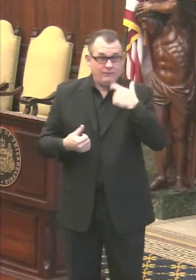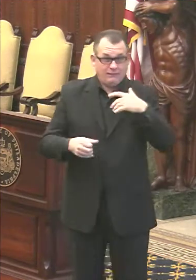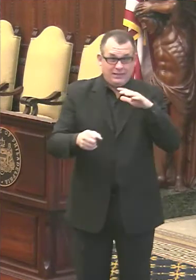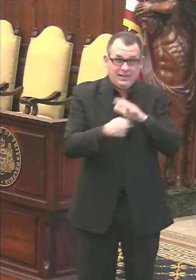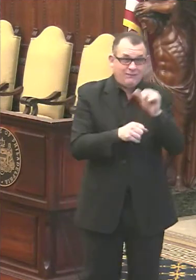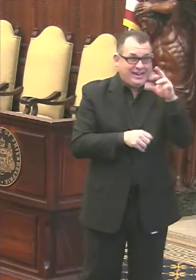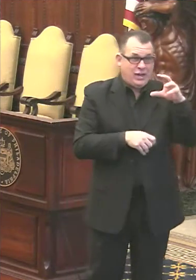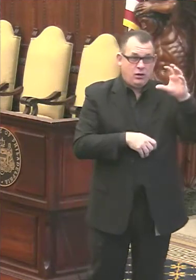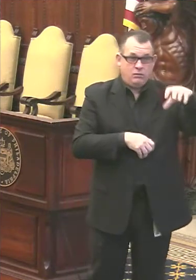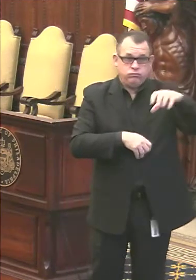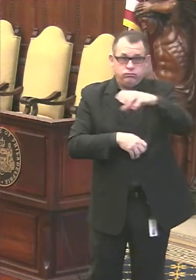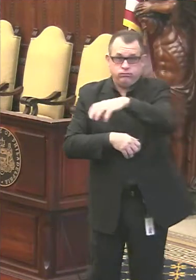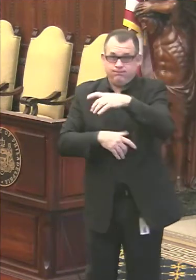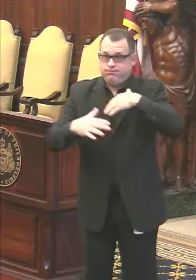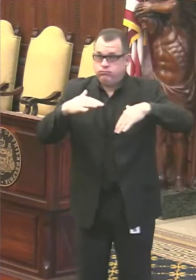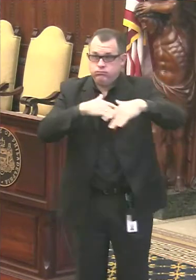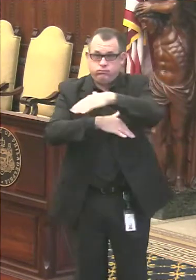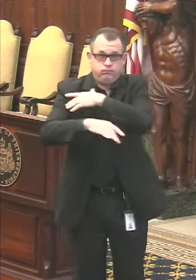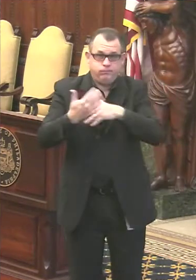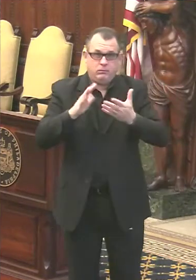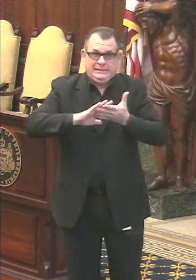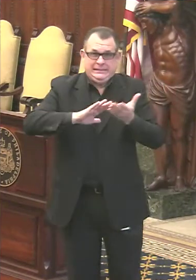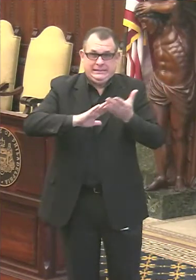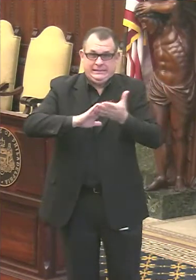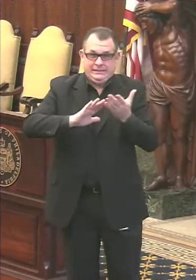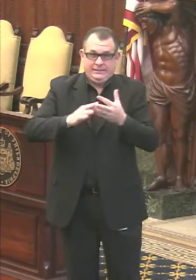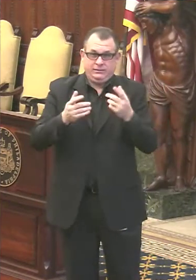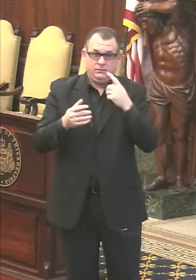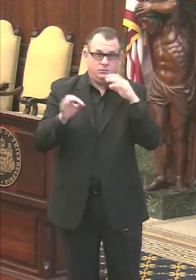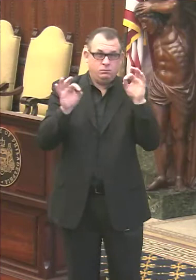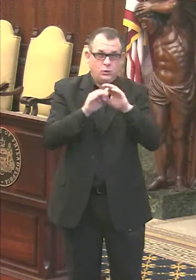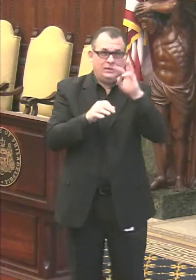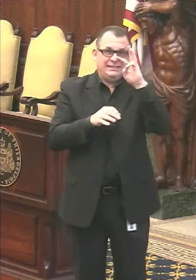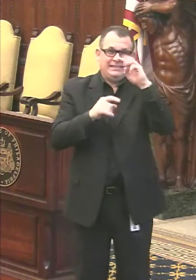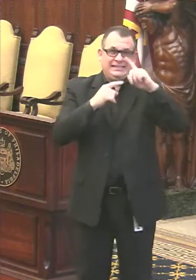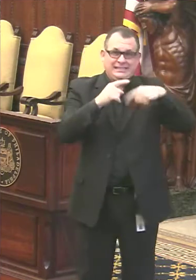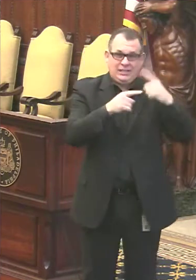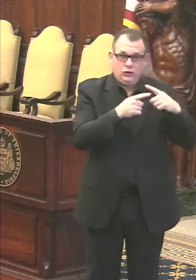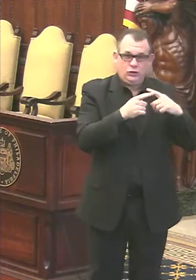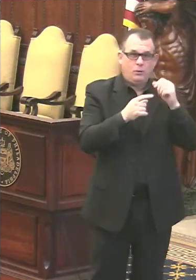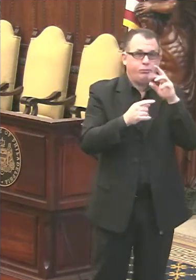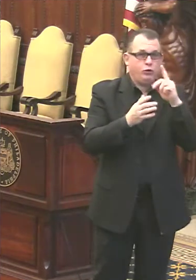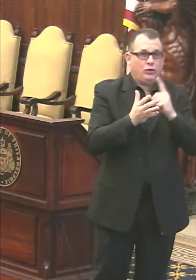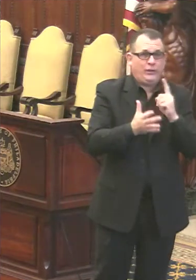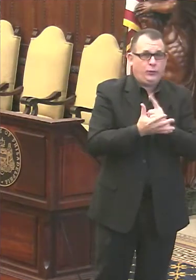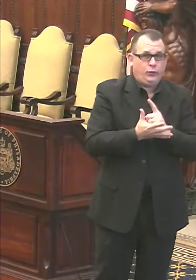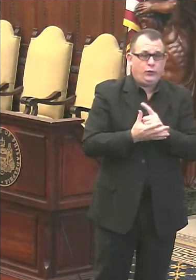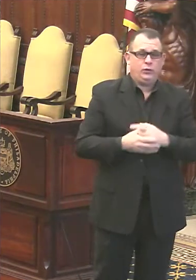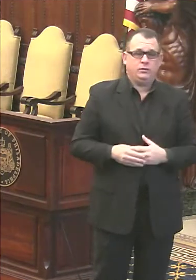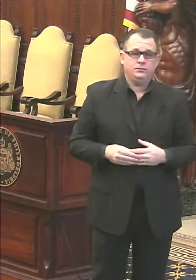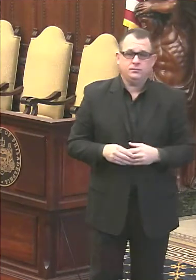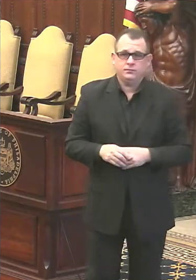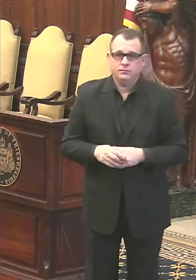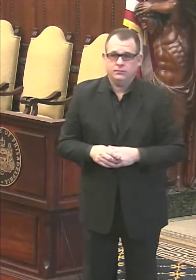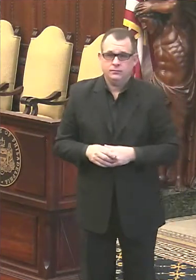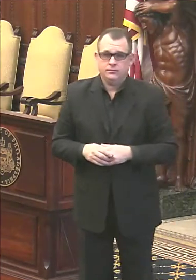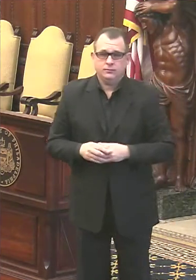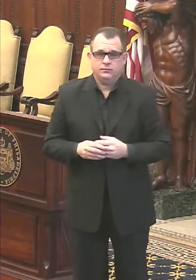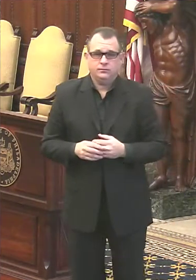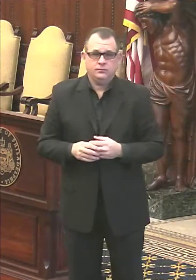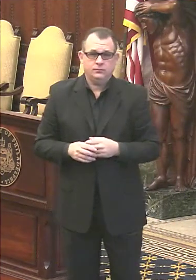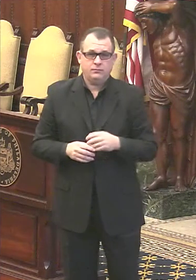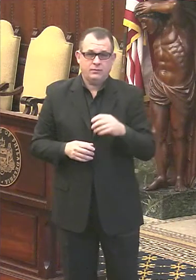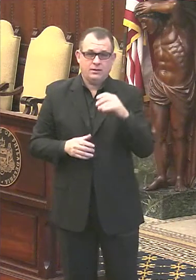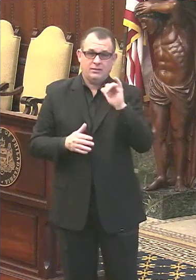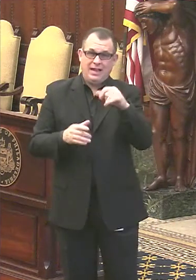achieve six air exchanges per hour, at least. That means the air turns over on average every 10 minutes. Now, that's what's happening in